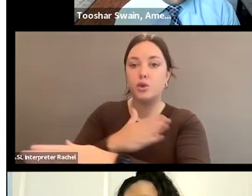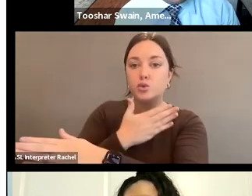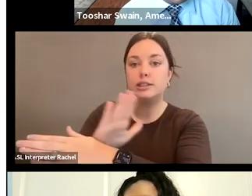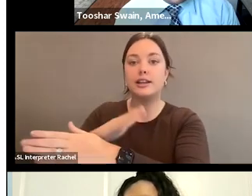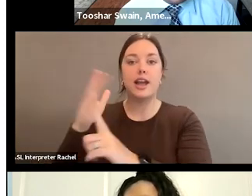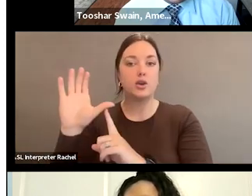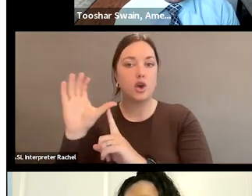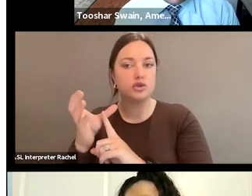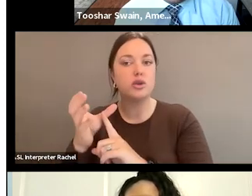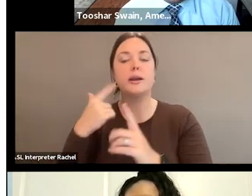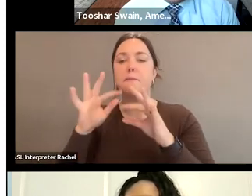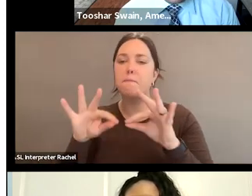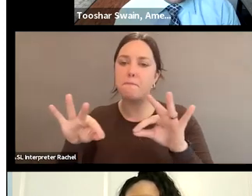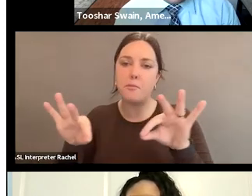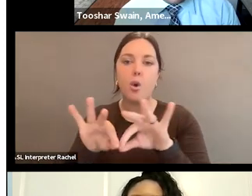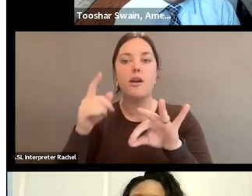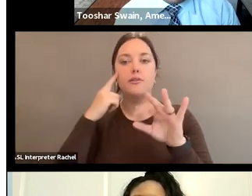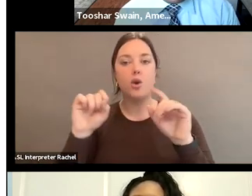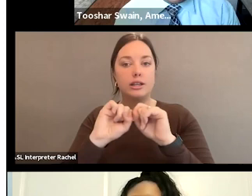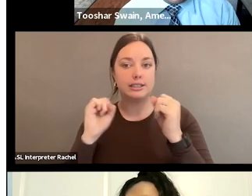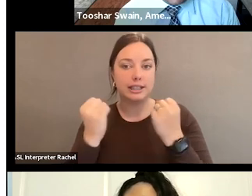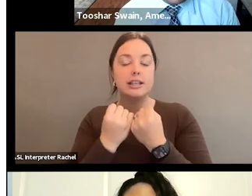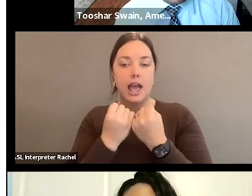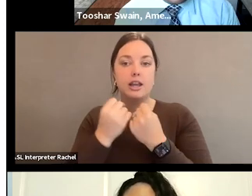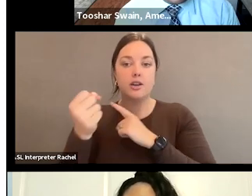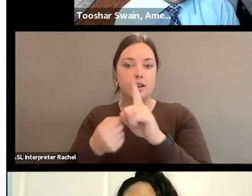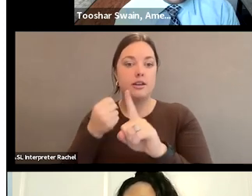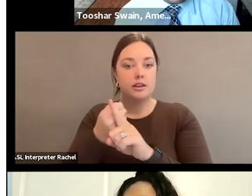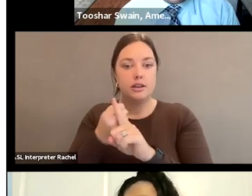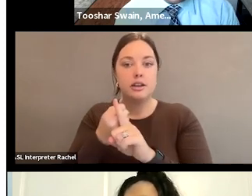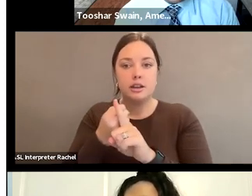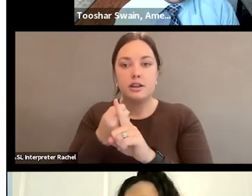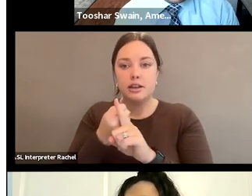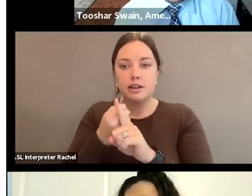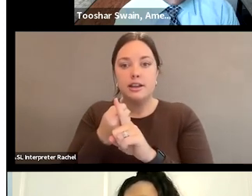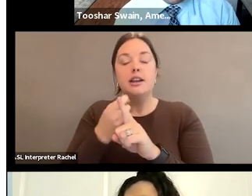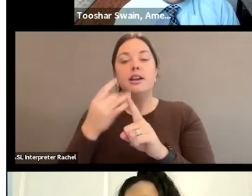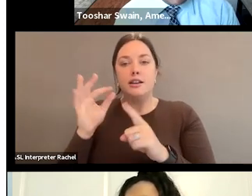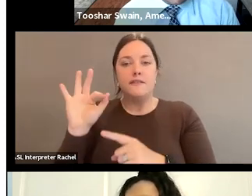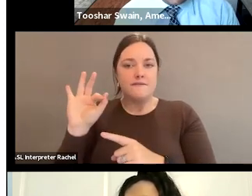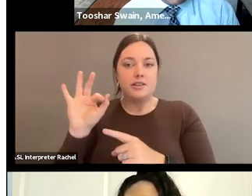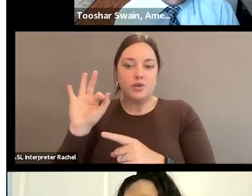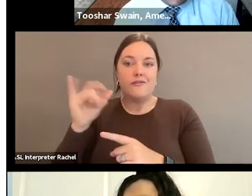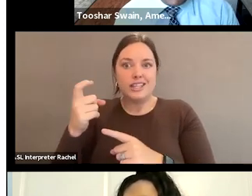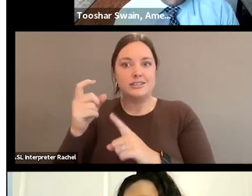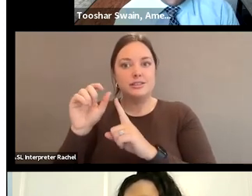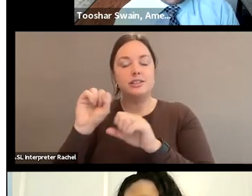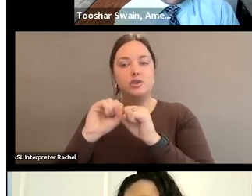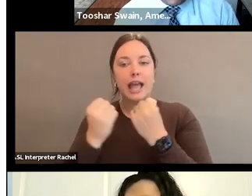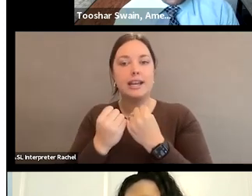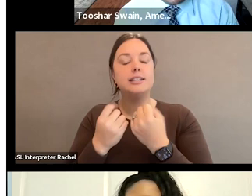are important to societal fixes, so I think that